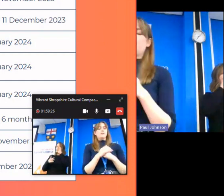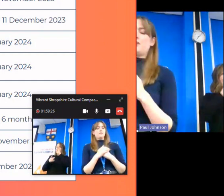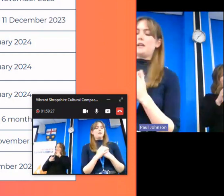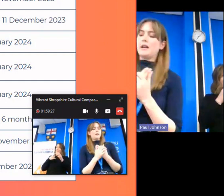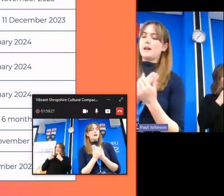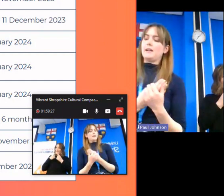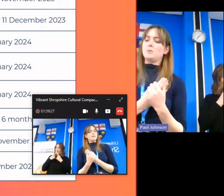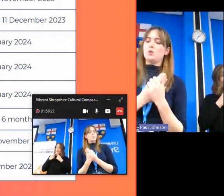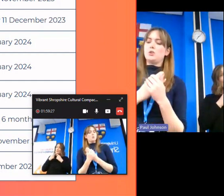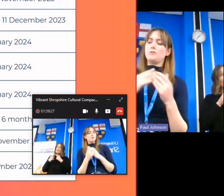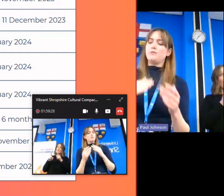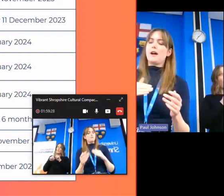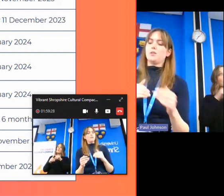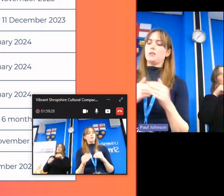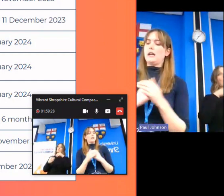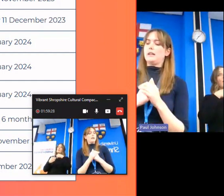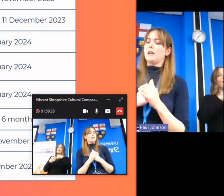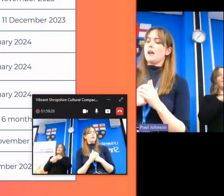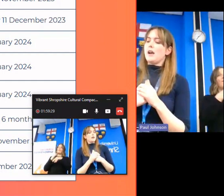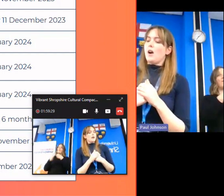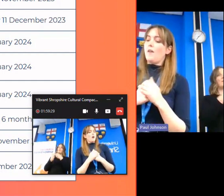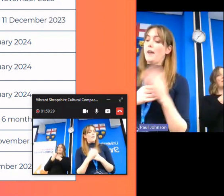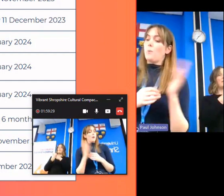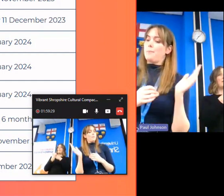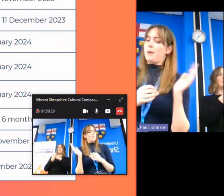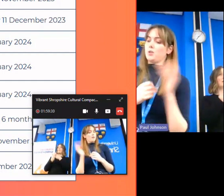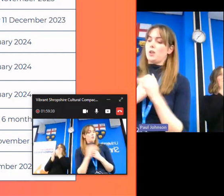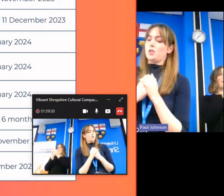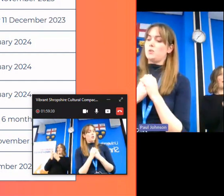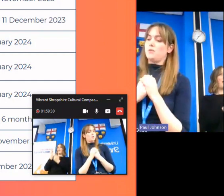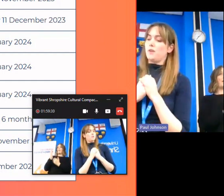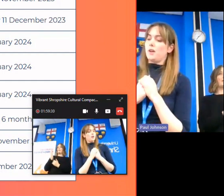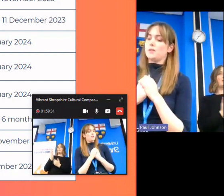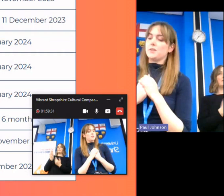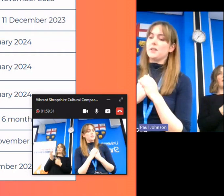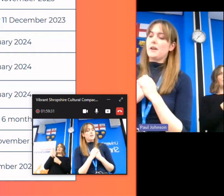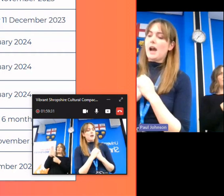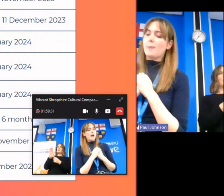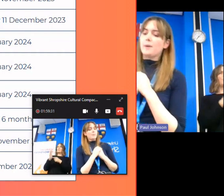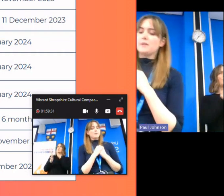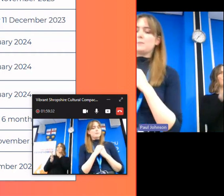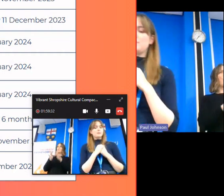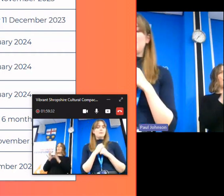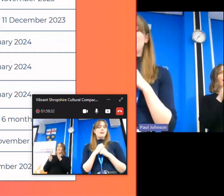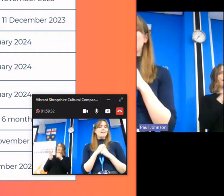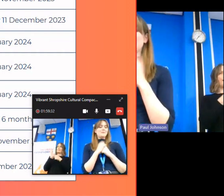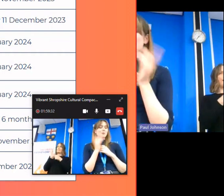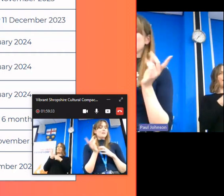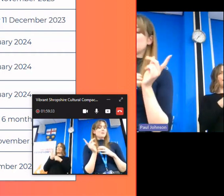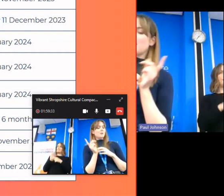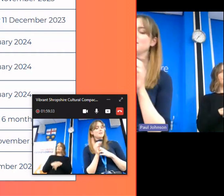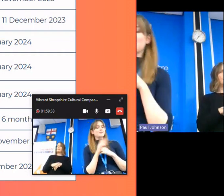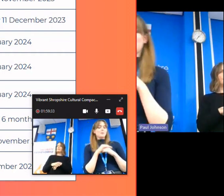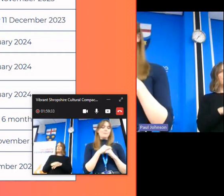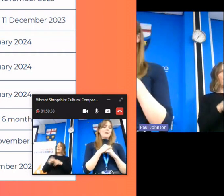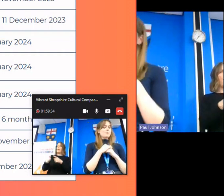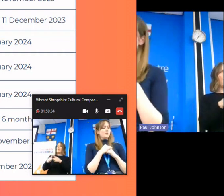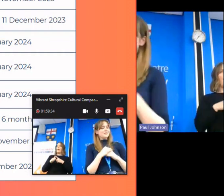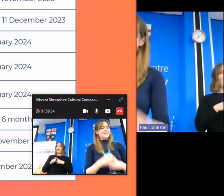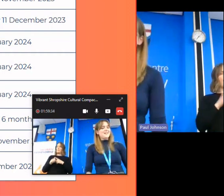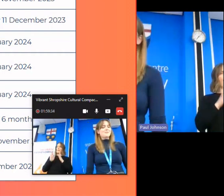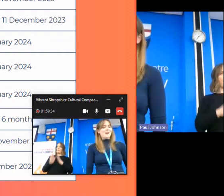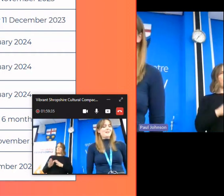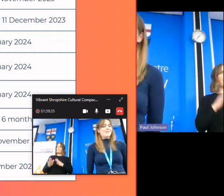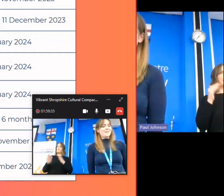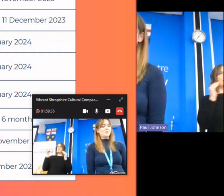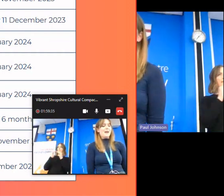also available in the funding guidelines which you can find online on that web page i showed you first applicants must meet at least one of these priorities well our main